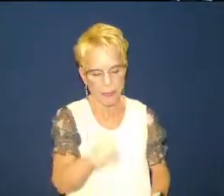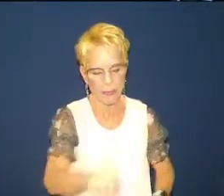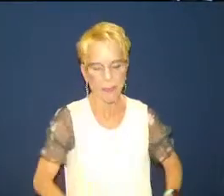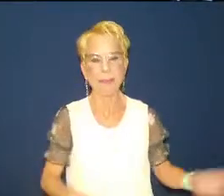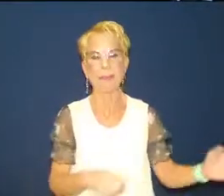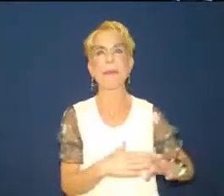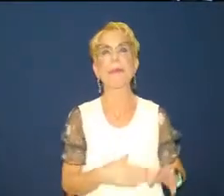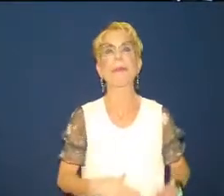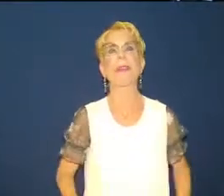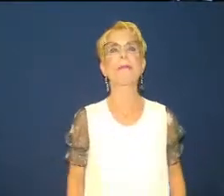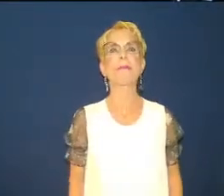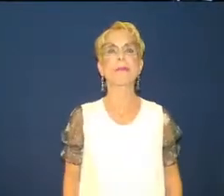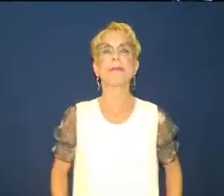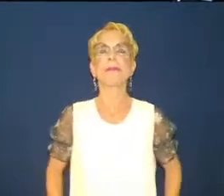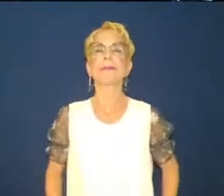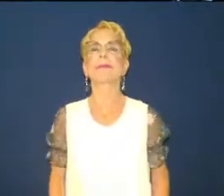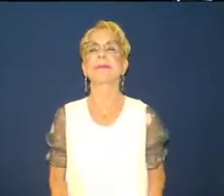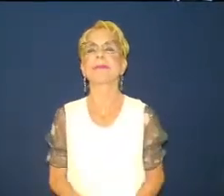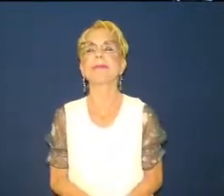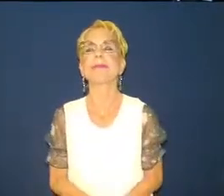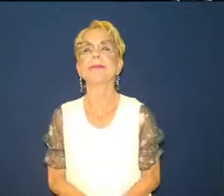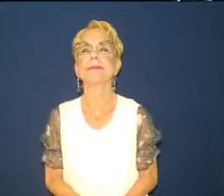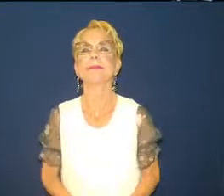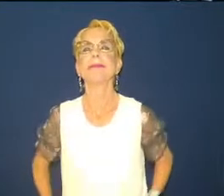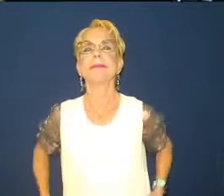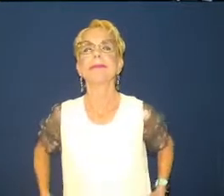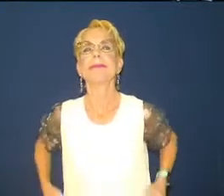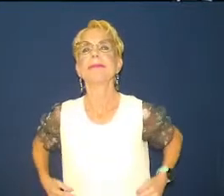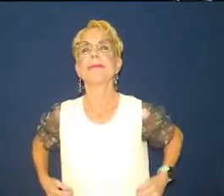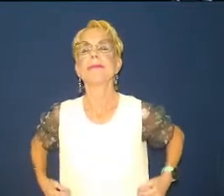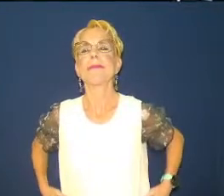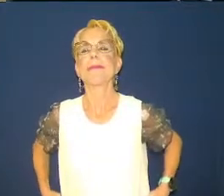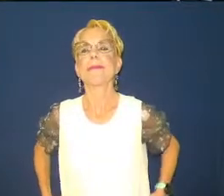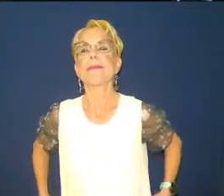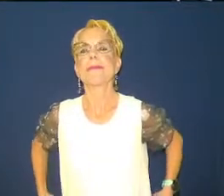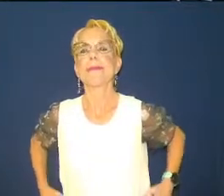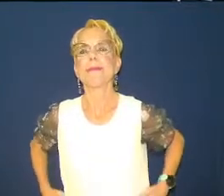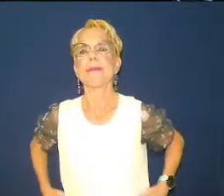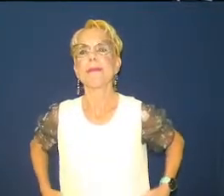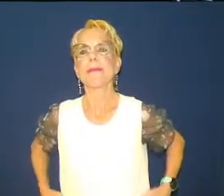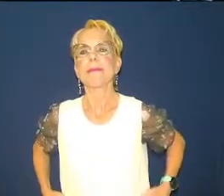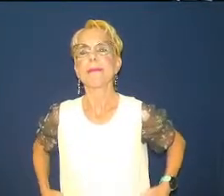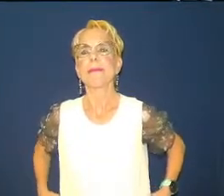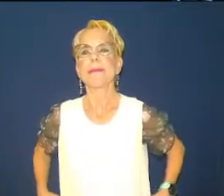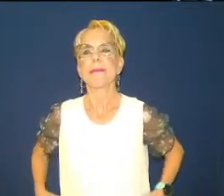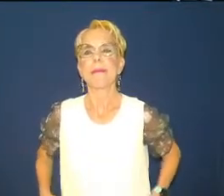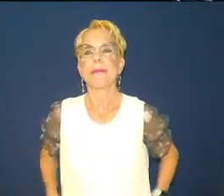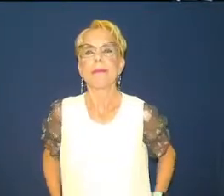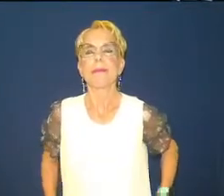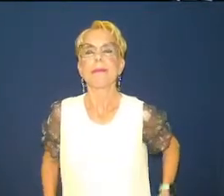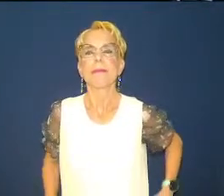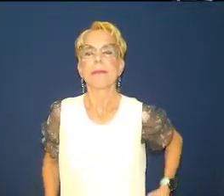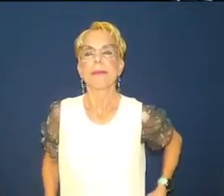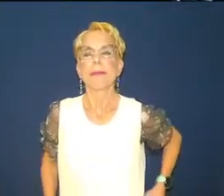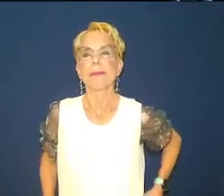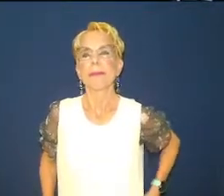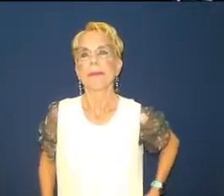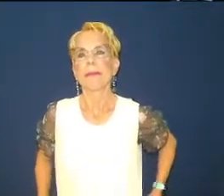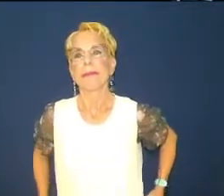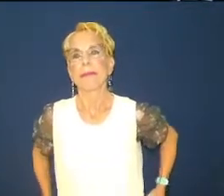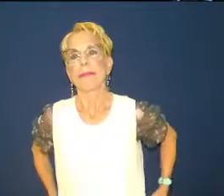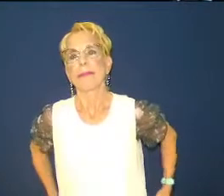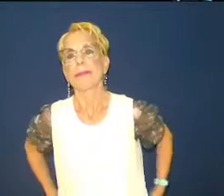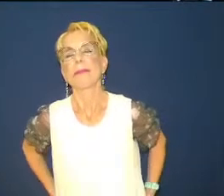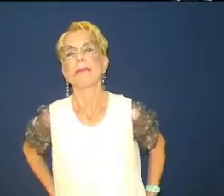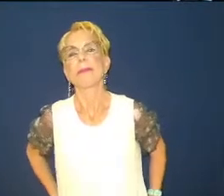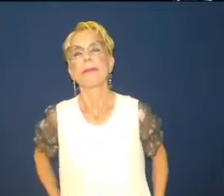are talking about you know the dead church and in the first service jack watson was uh one of our lay leaders this morning and he